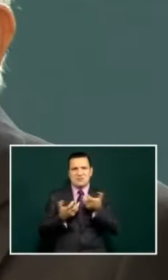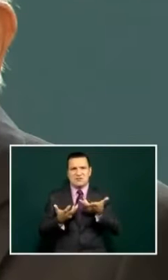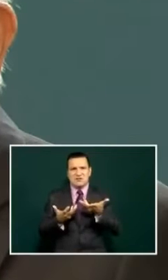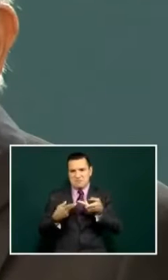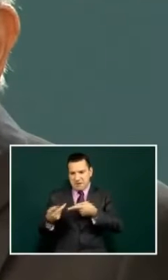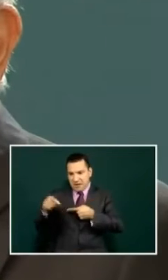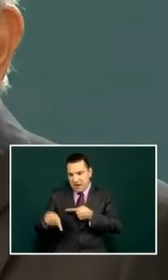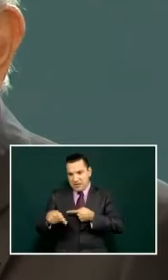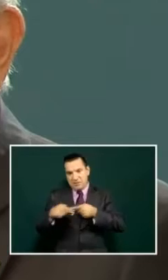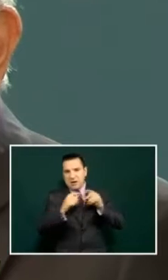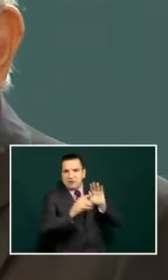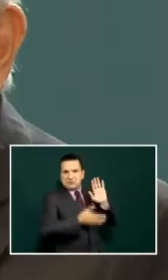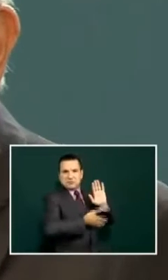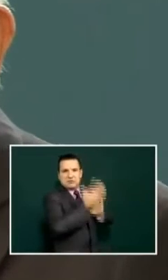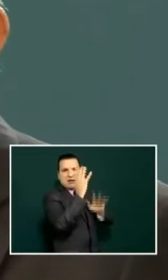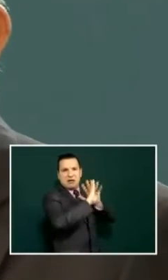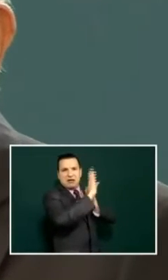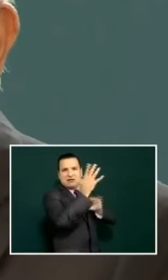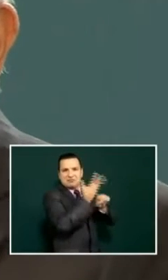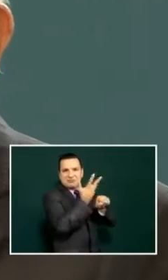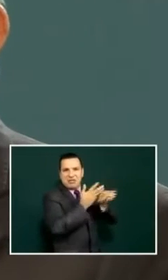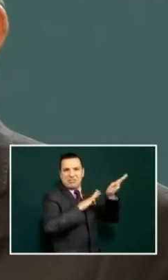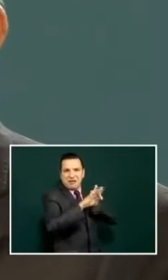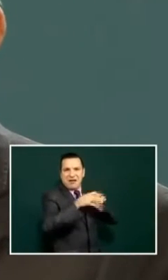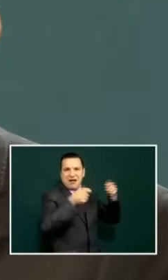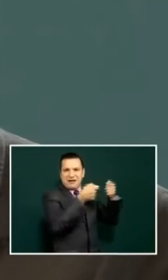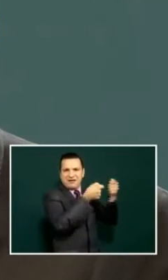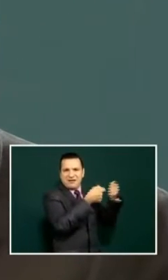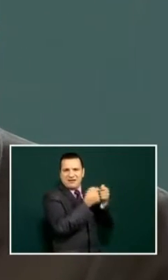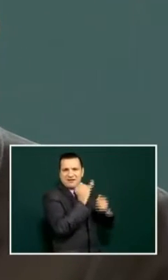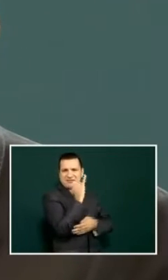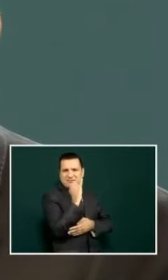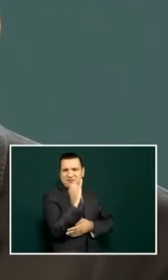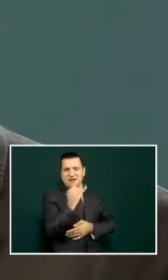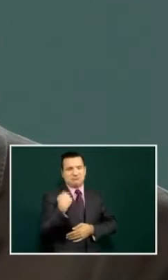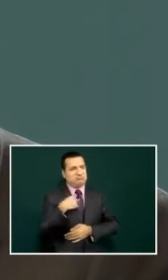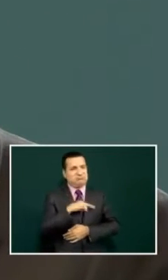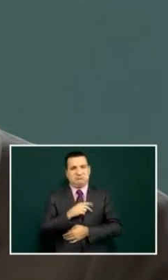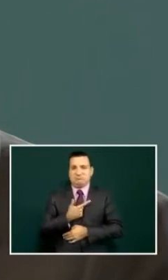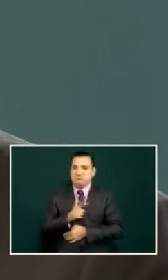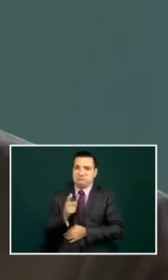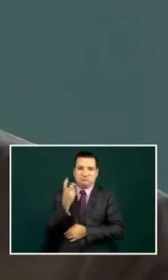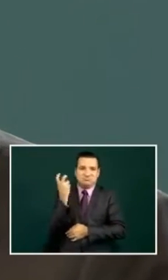but we don't want that anymore yes it is a